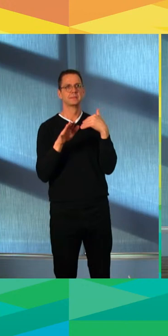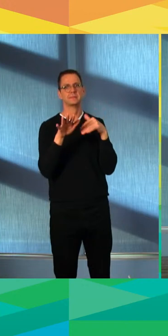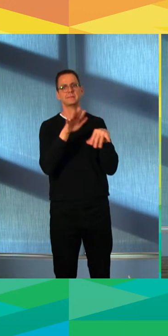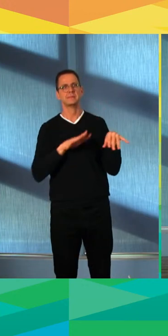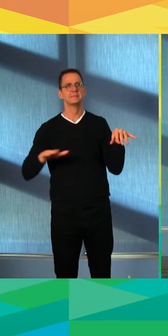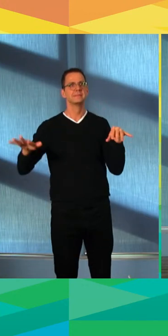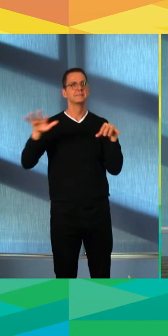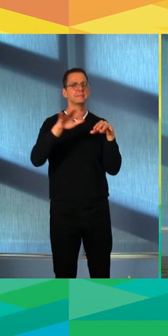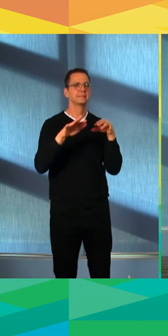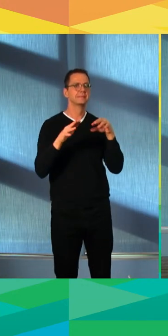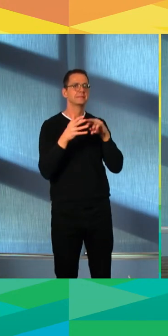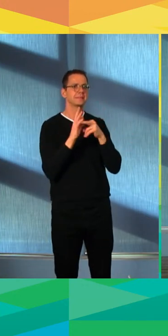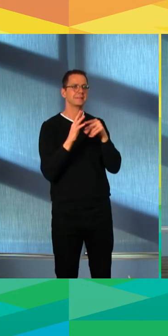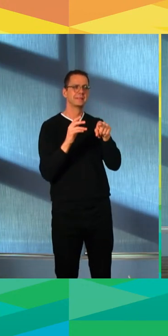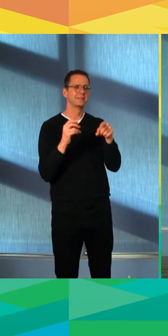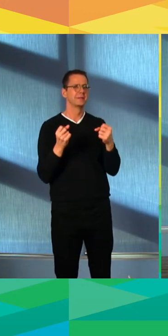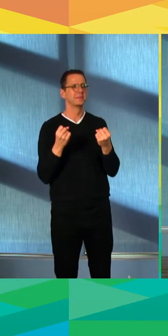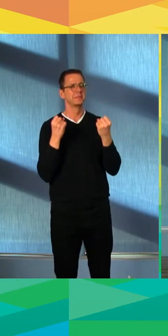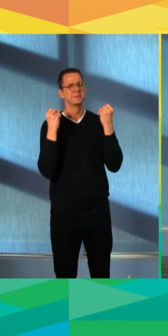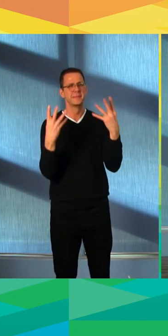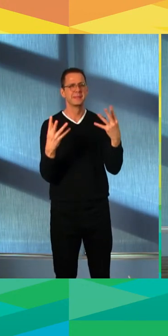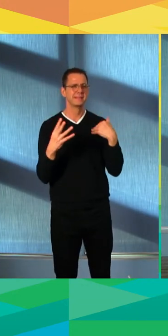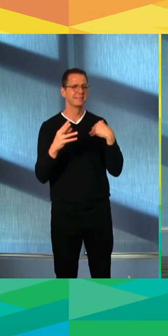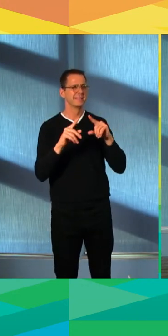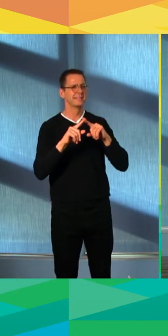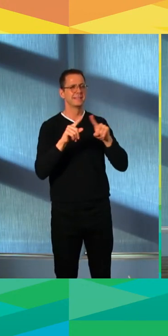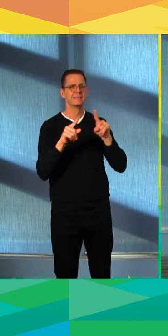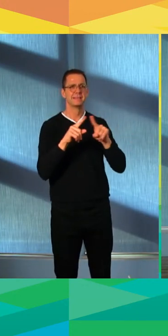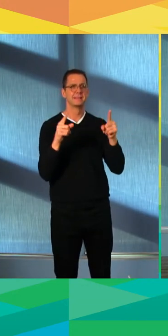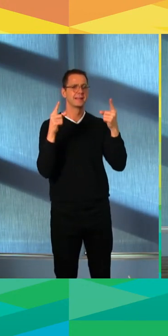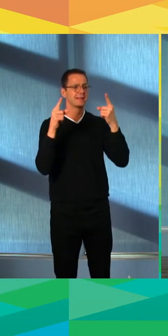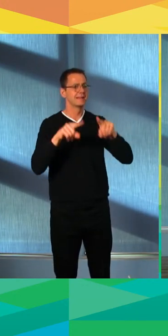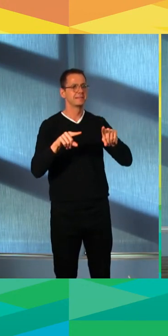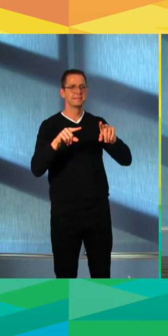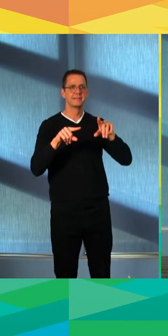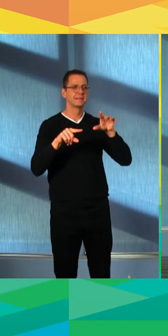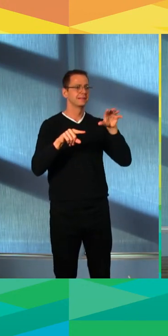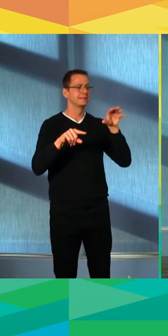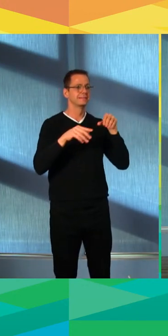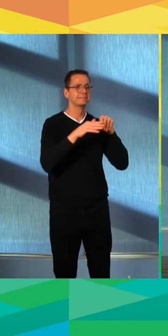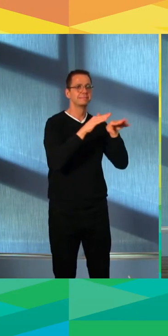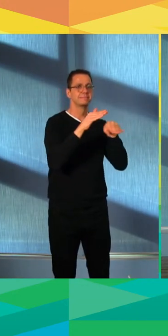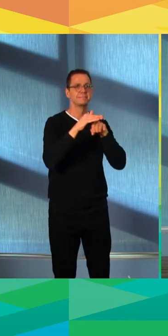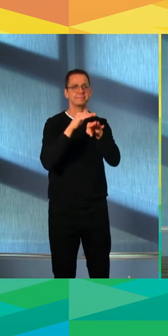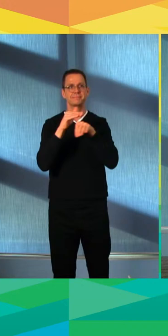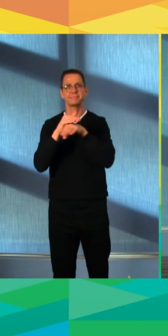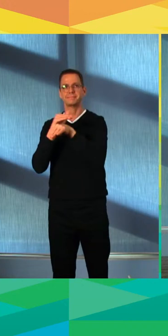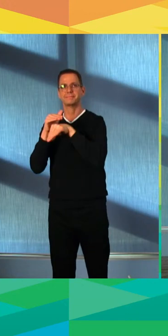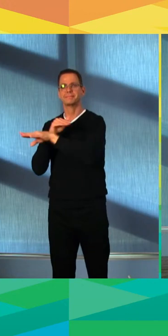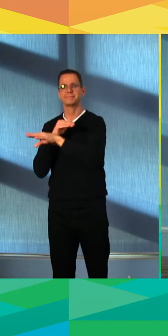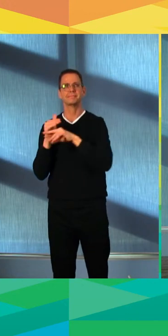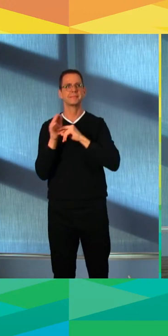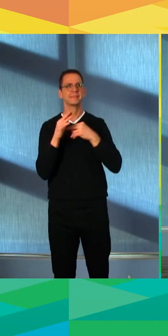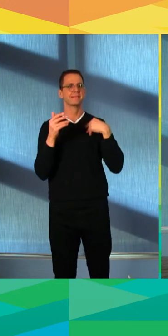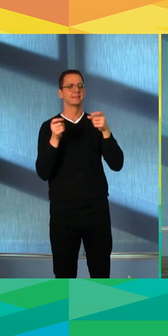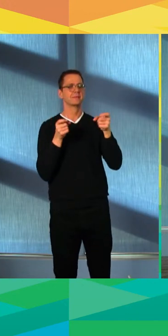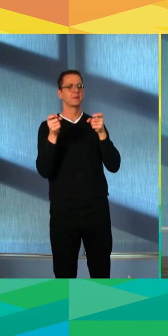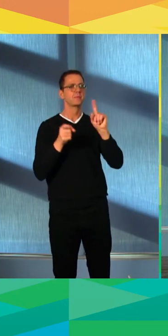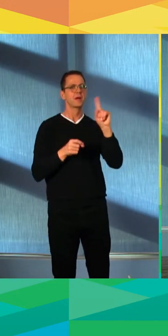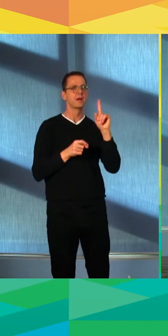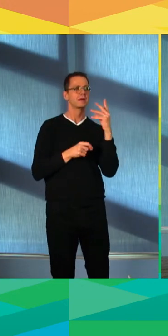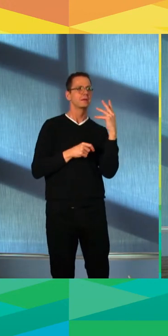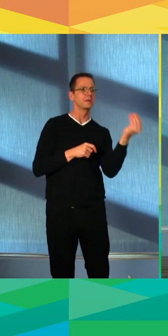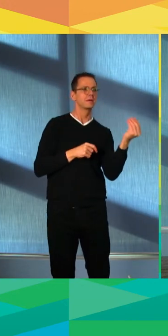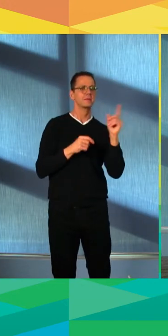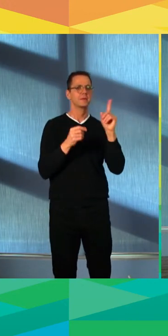the same time with controlled access to different events running simultaneously. So it shouldn't be an issue to